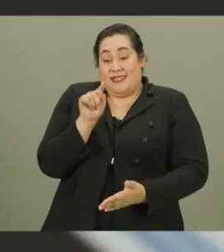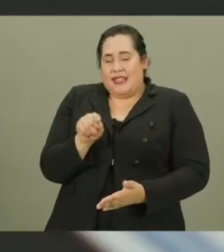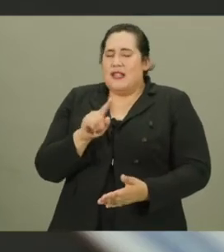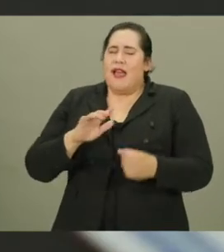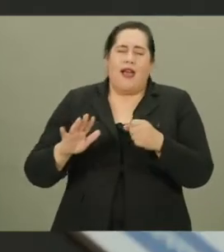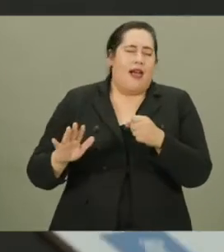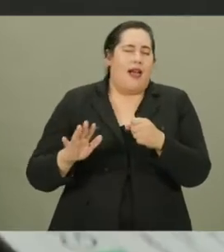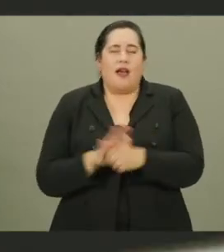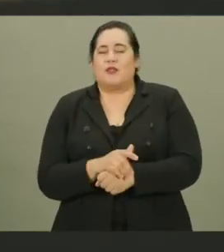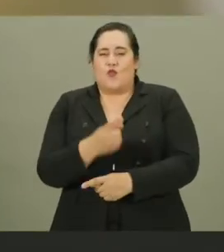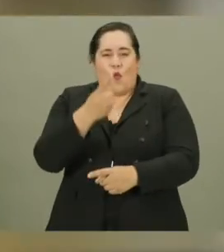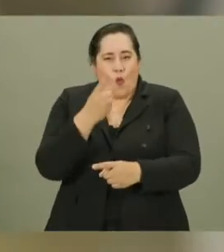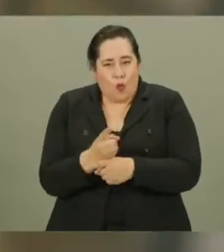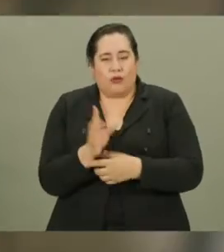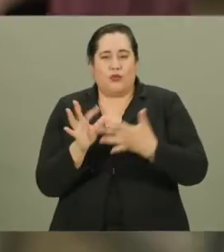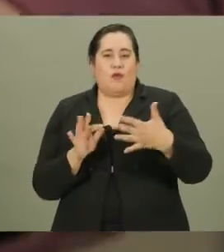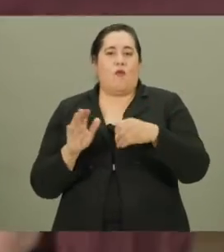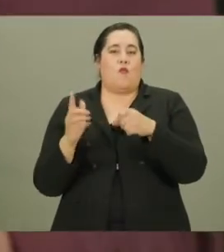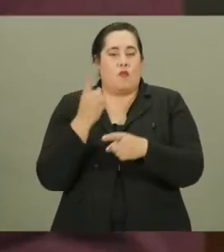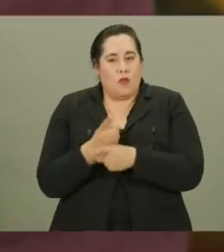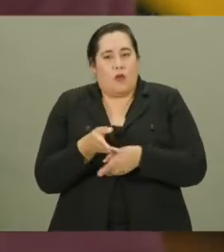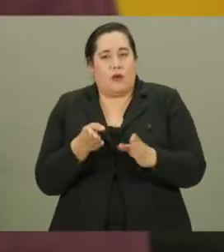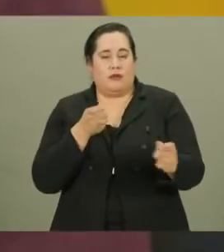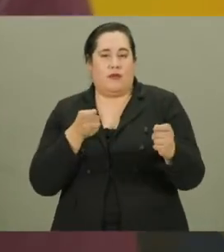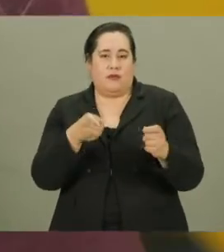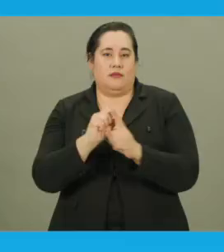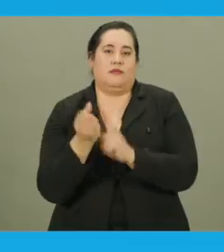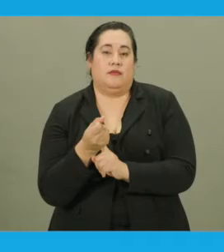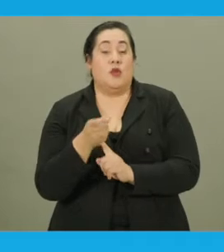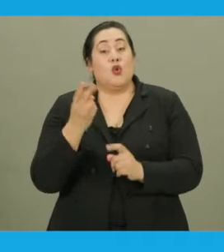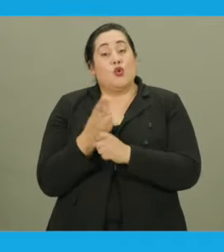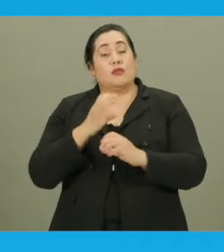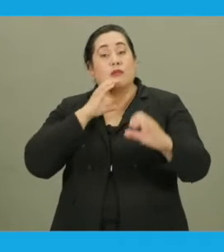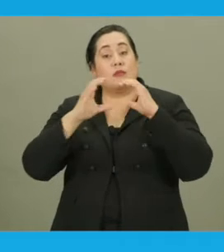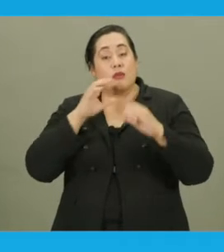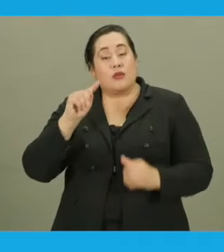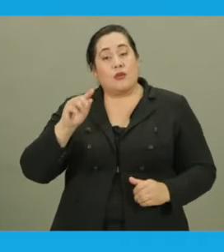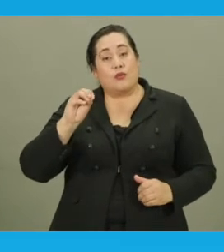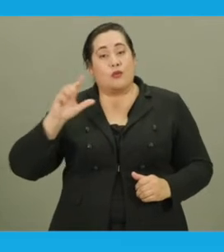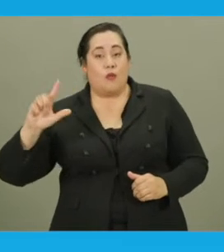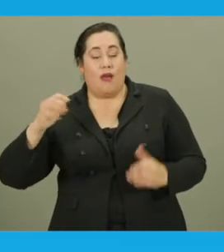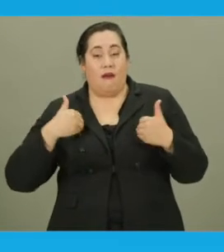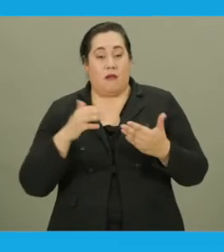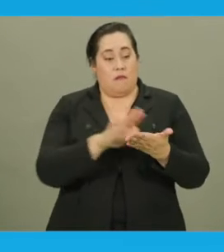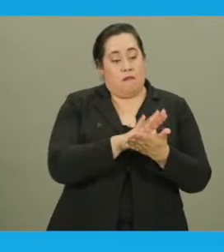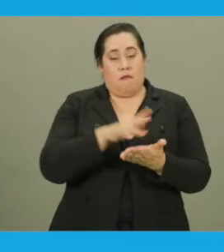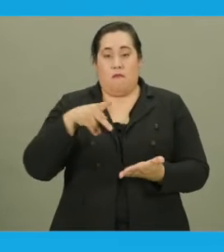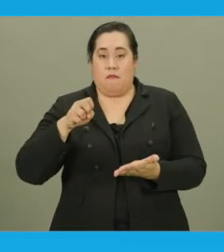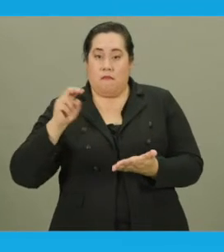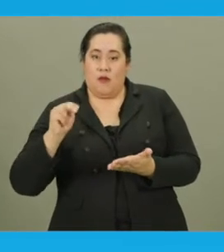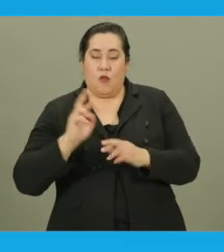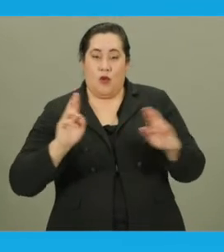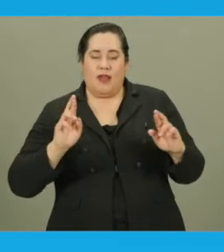This is absolutely the right way to handle this situation. Use of communication tools and having a pen and